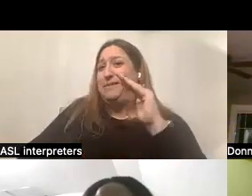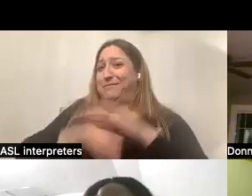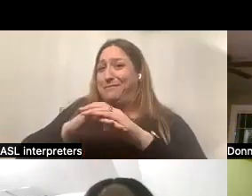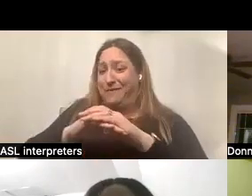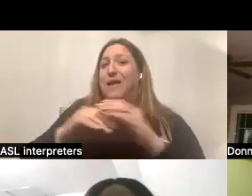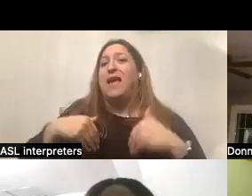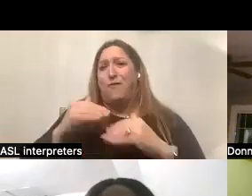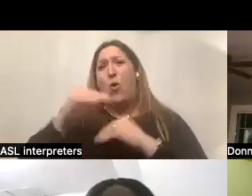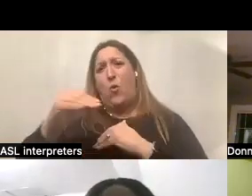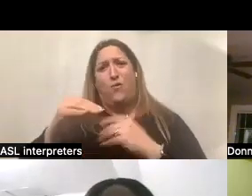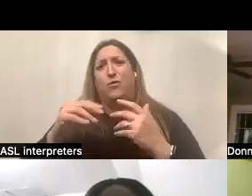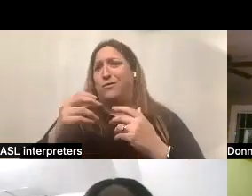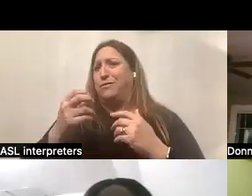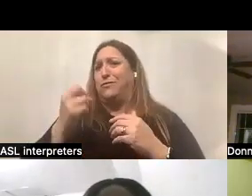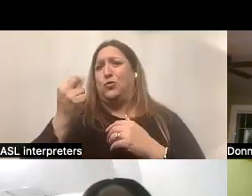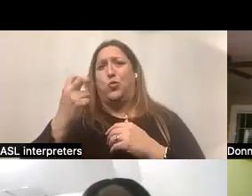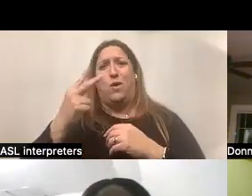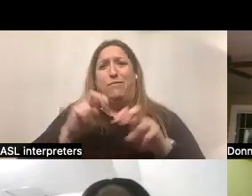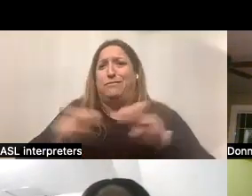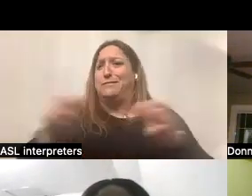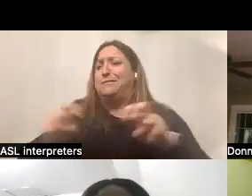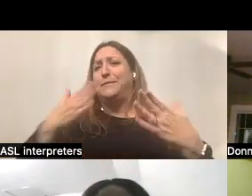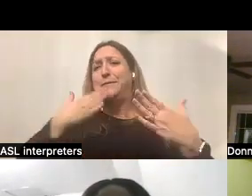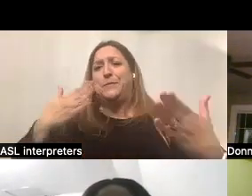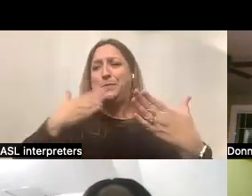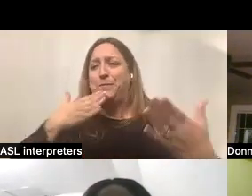have over a dozen panelists, again, which we're very grateful for.